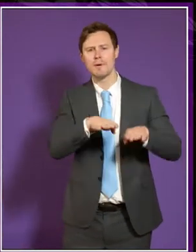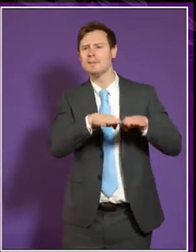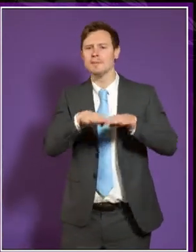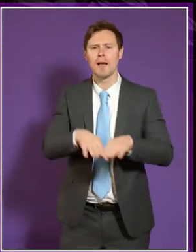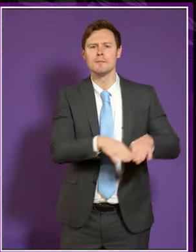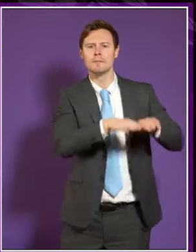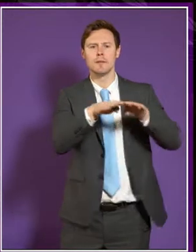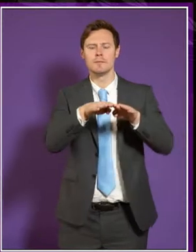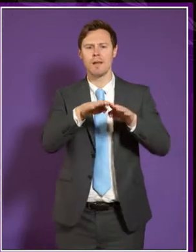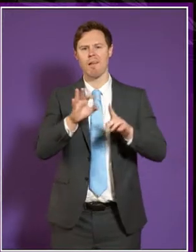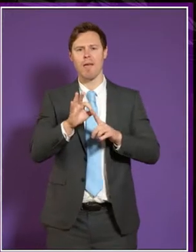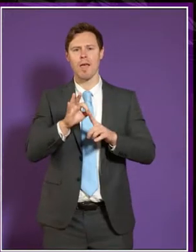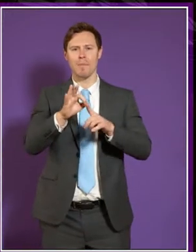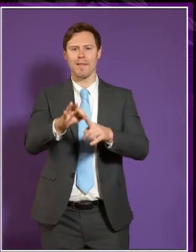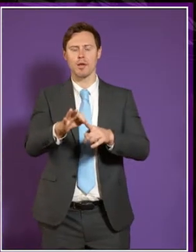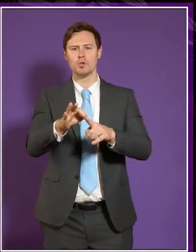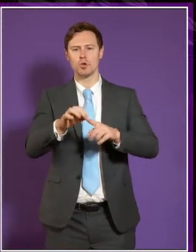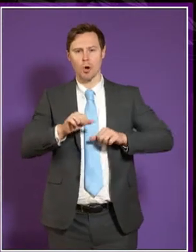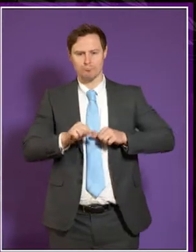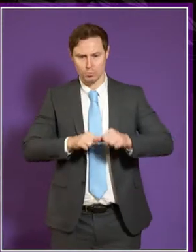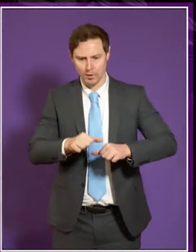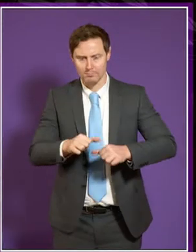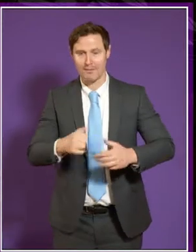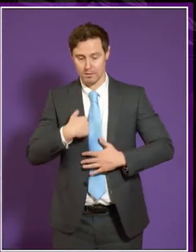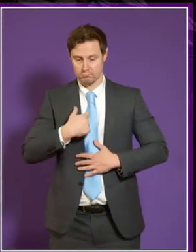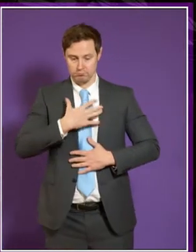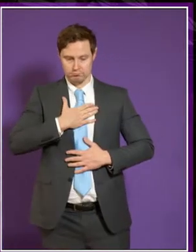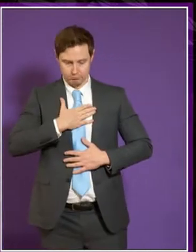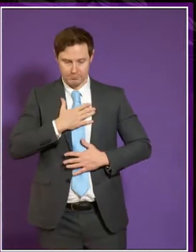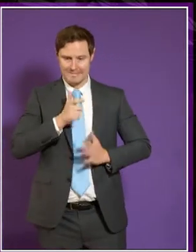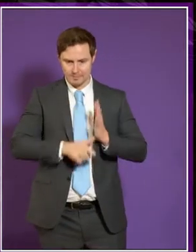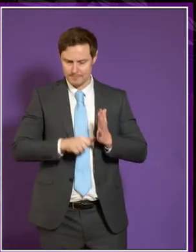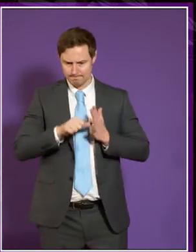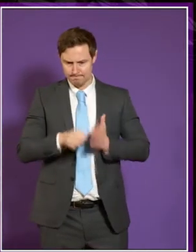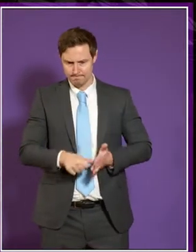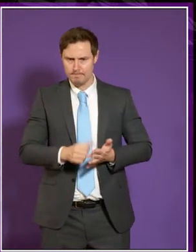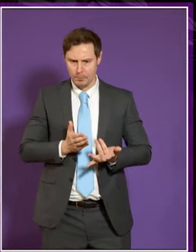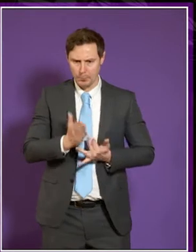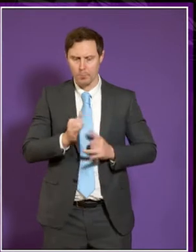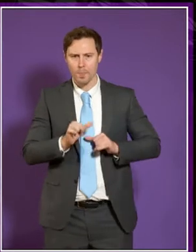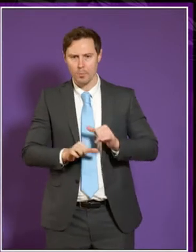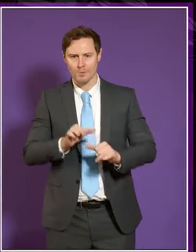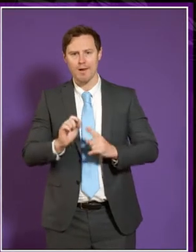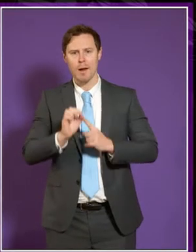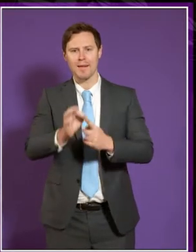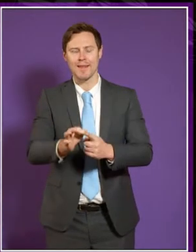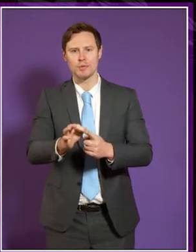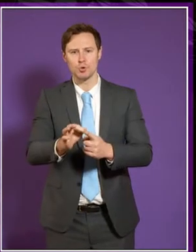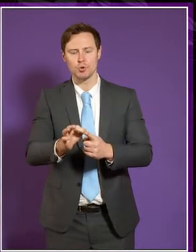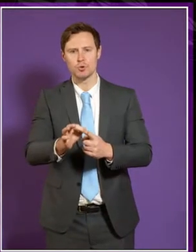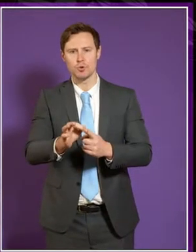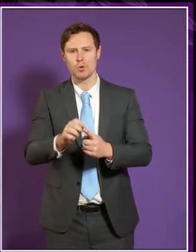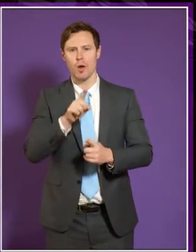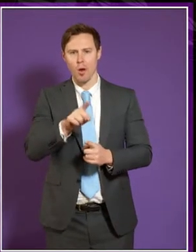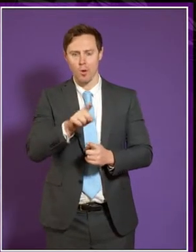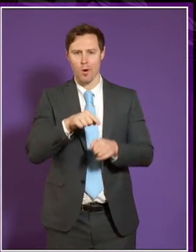application process, and some students with disabilities have difficulty going through that process because it is in one